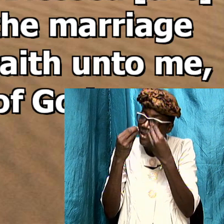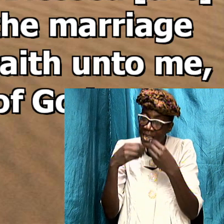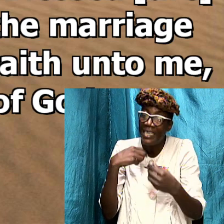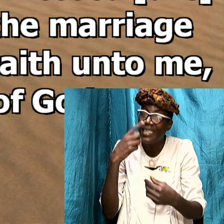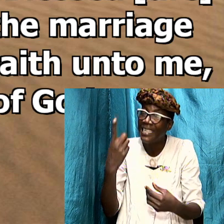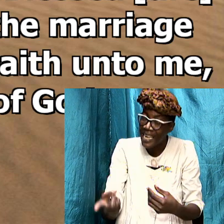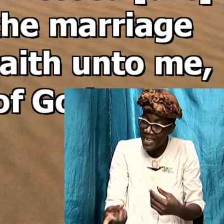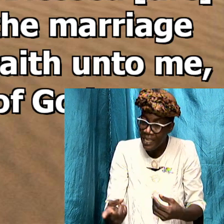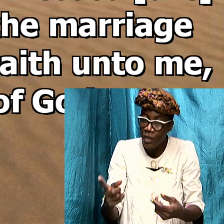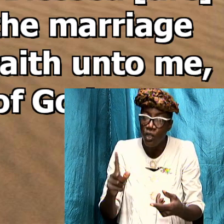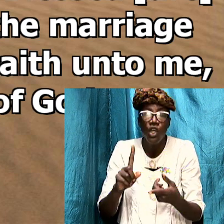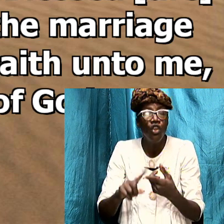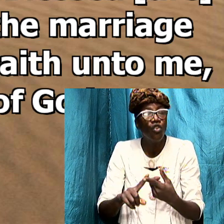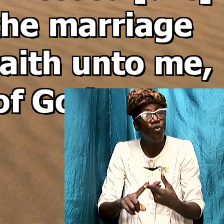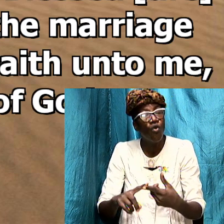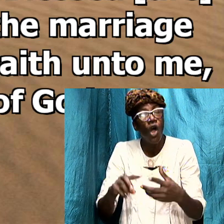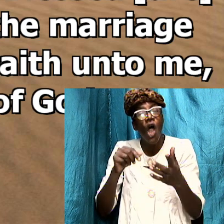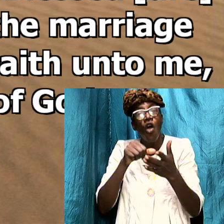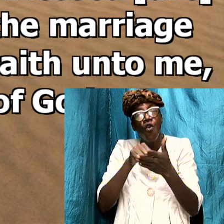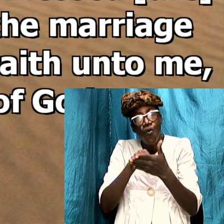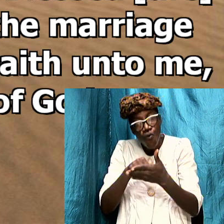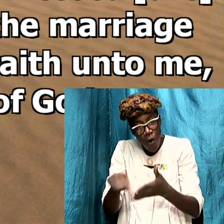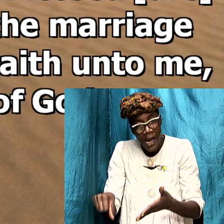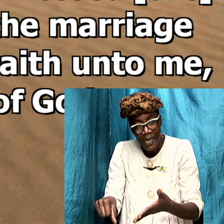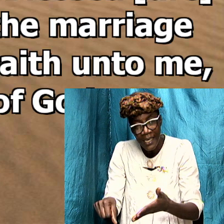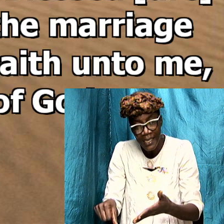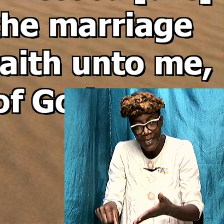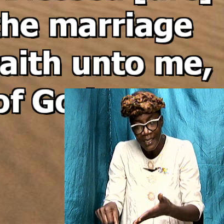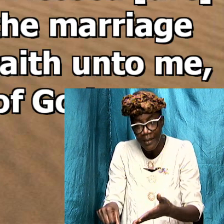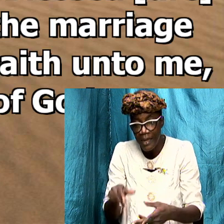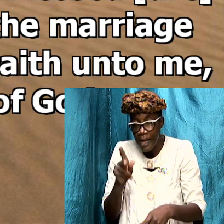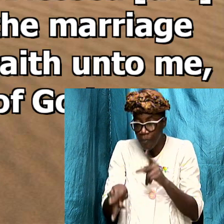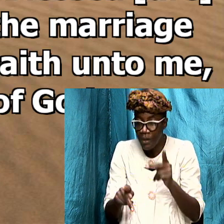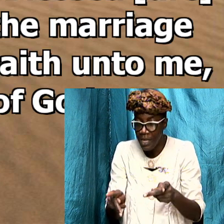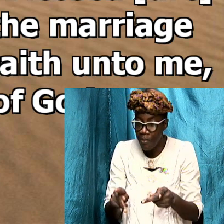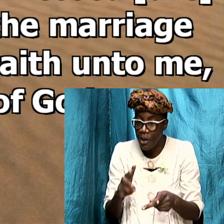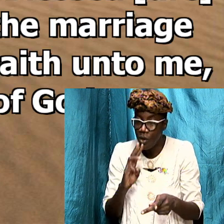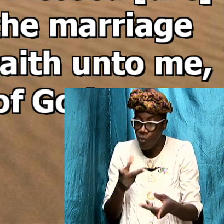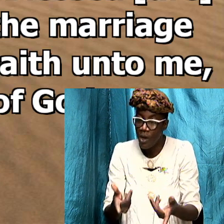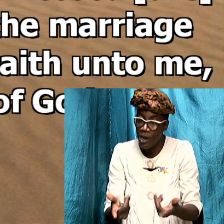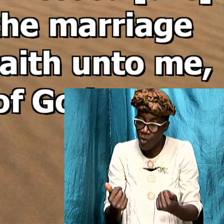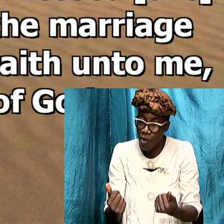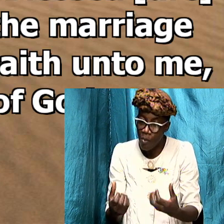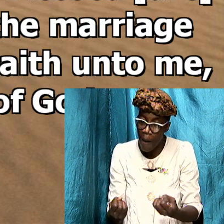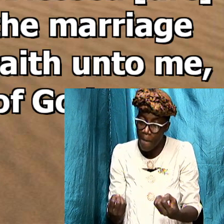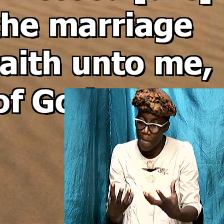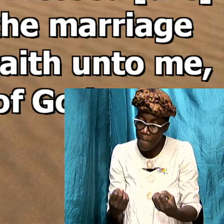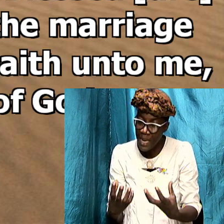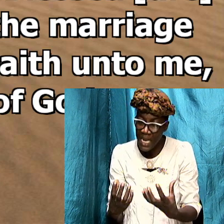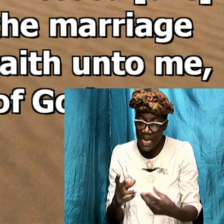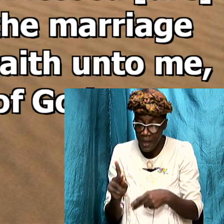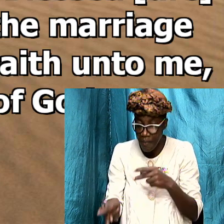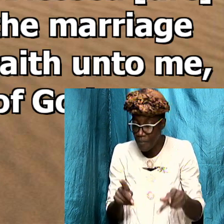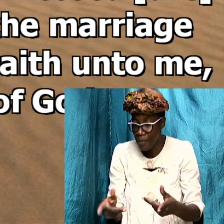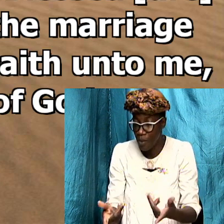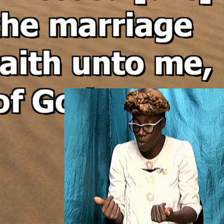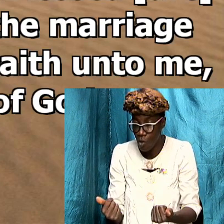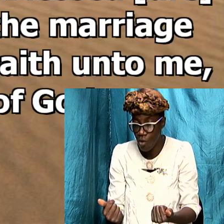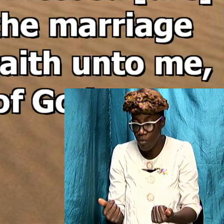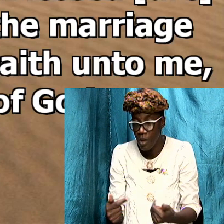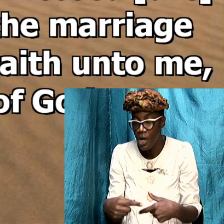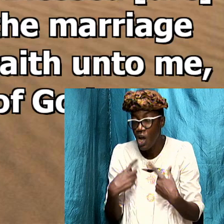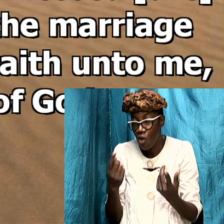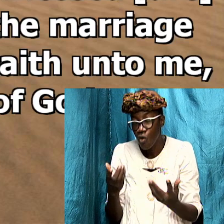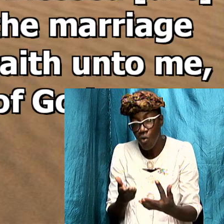write brothers and sisters folks will come many folks will come and they will